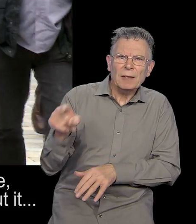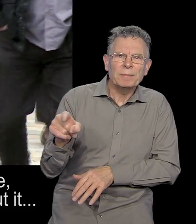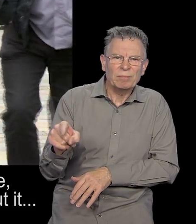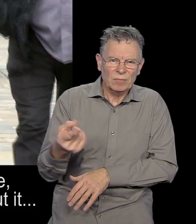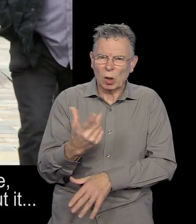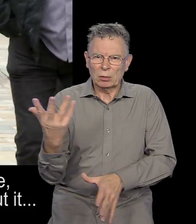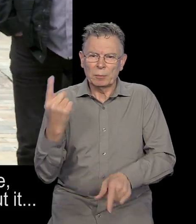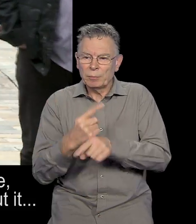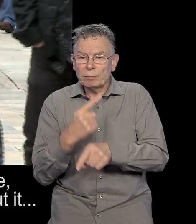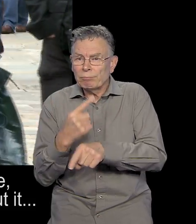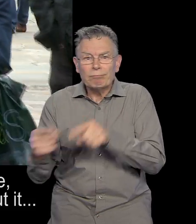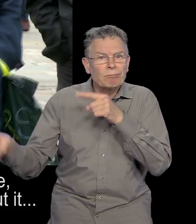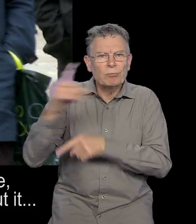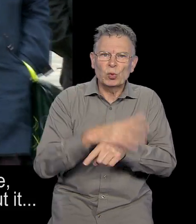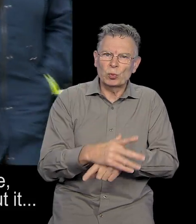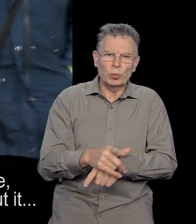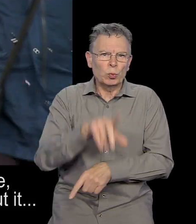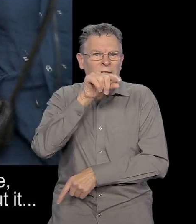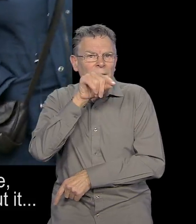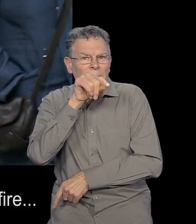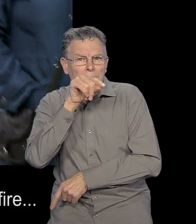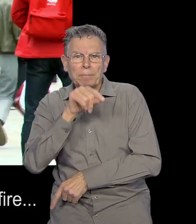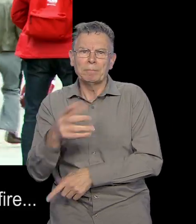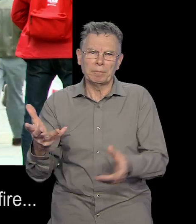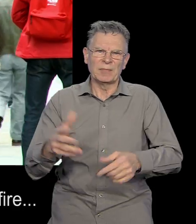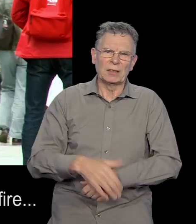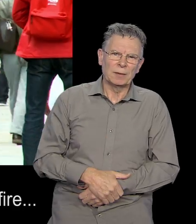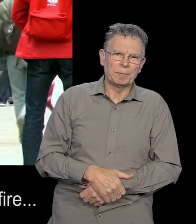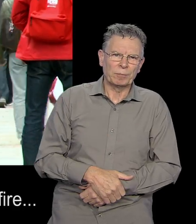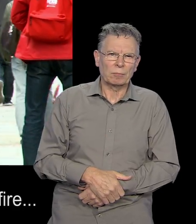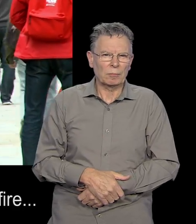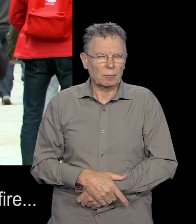BTA through me through people just talking about it on Twitter.